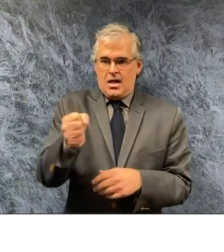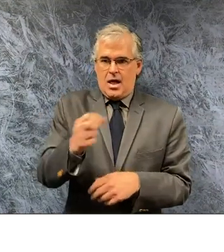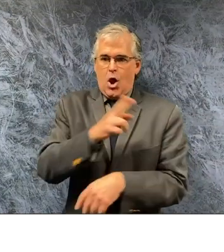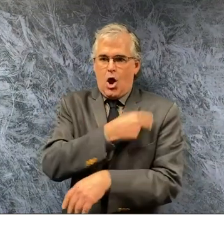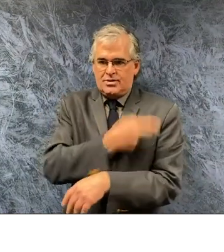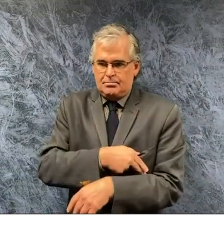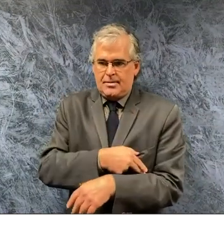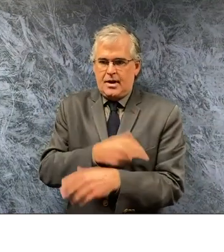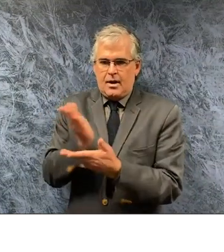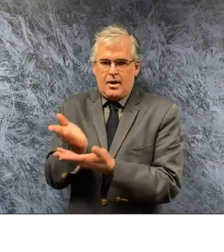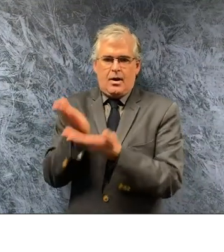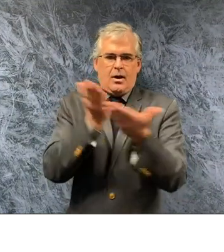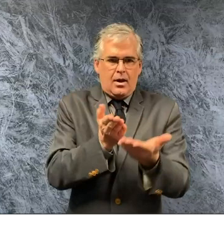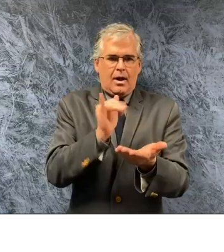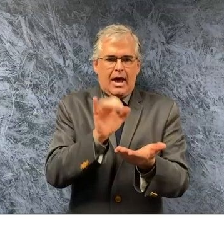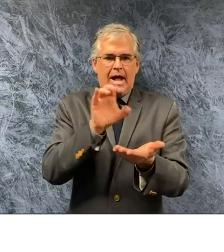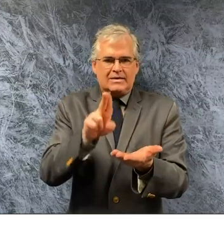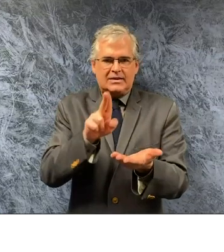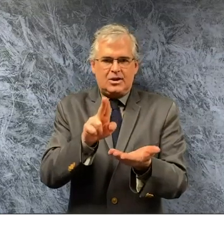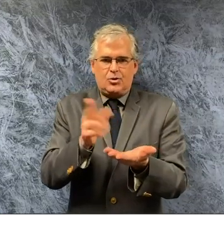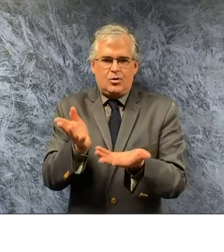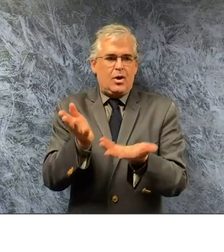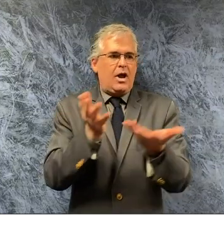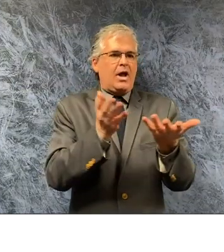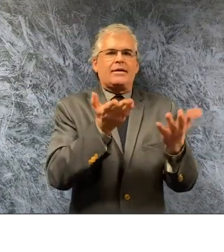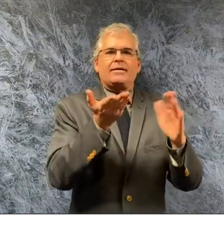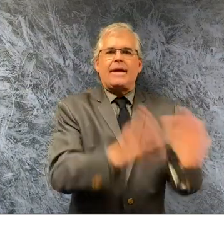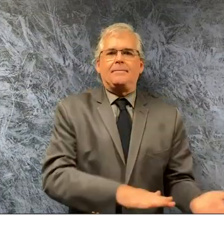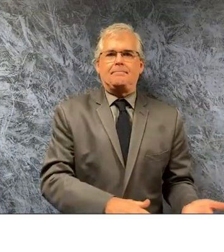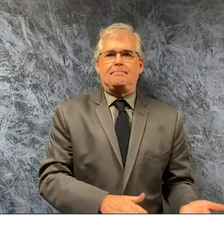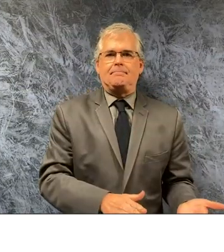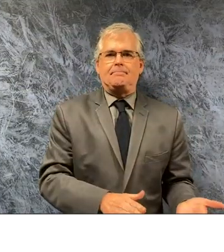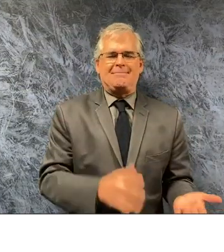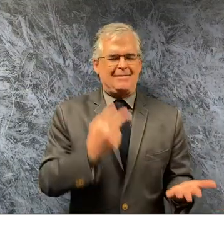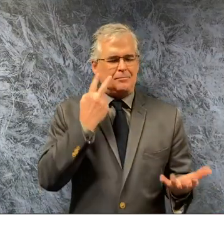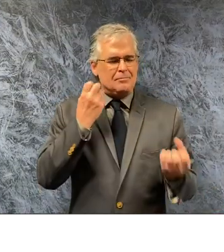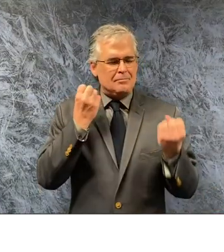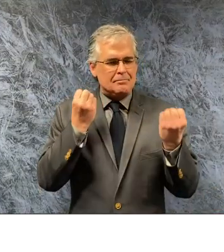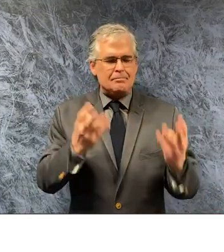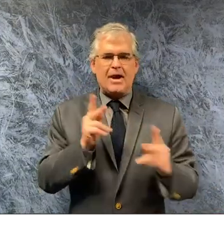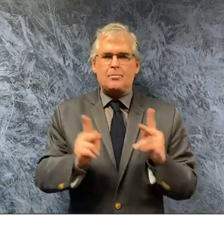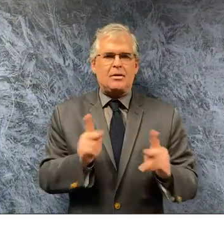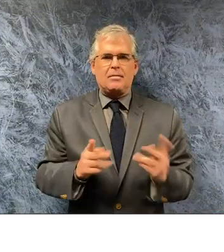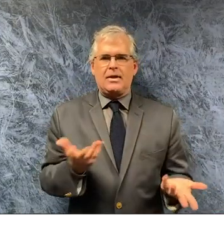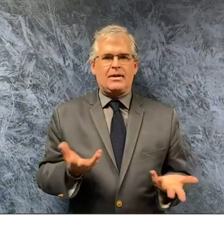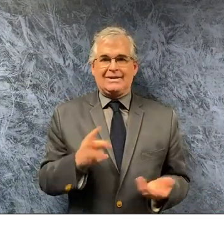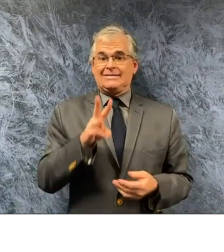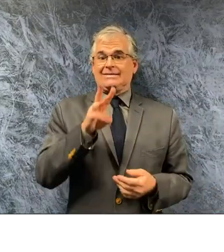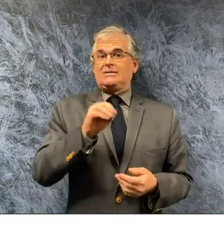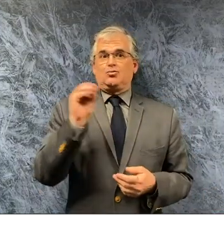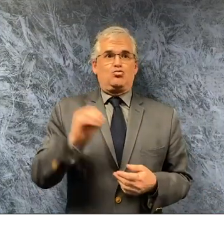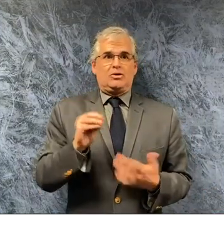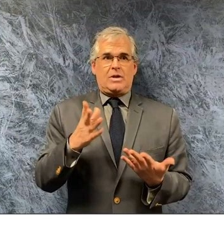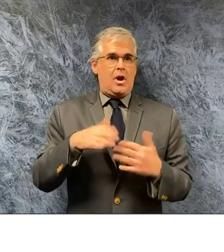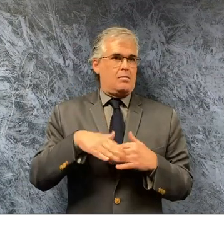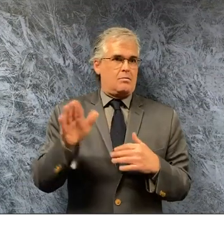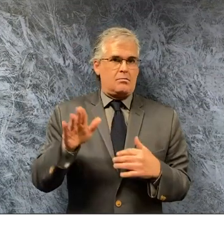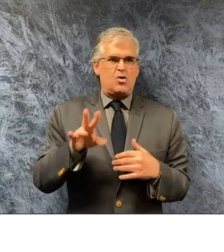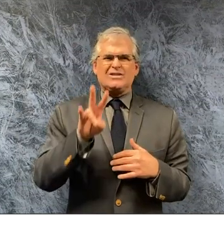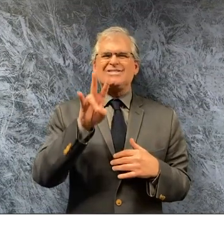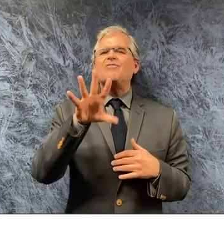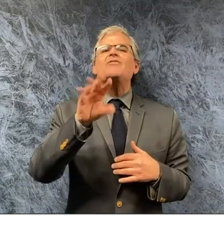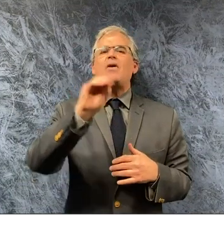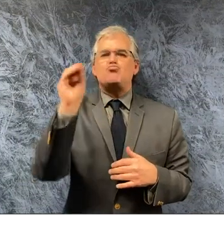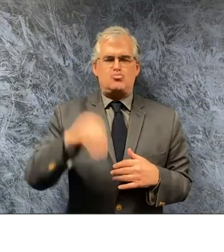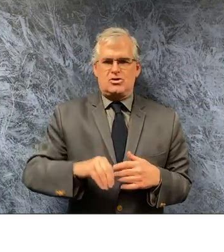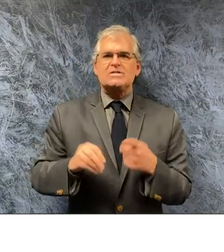uh statistic i saw 75 of the people going on ventilators are passing away i mean it's severe it's bad